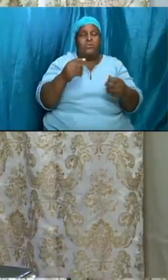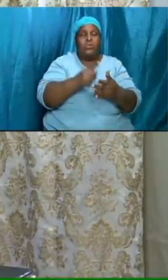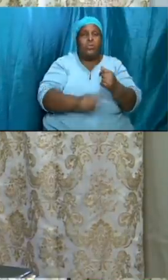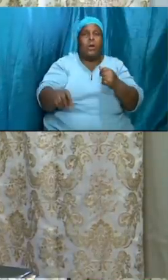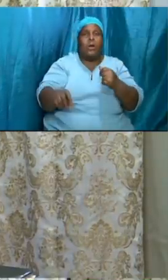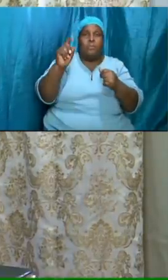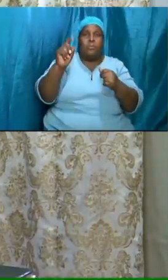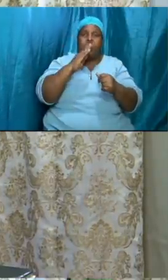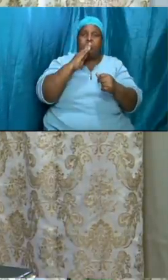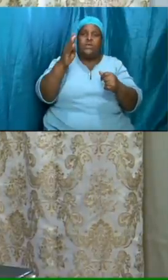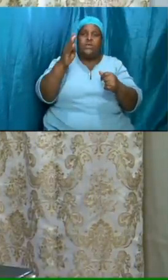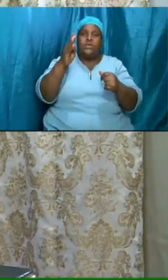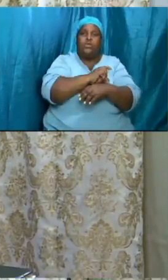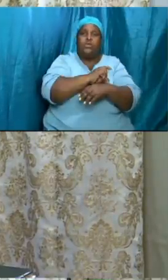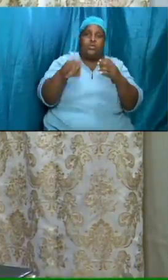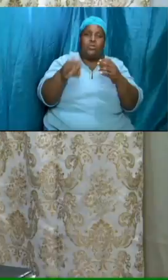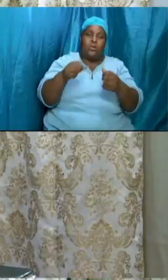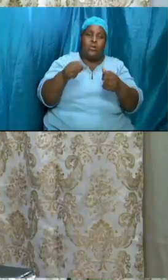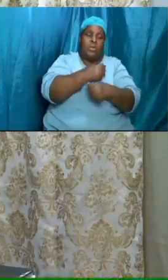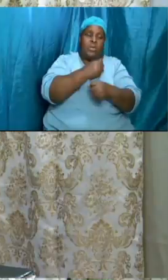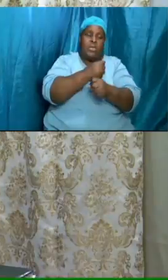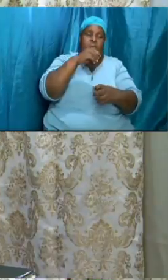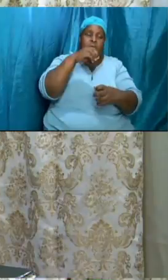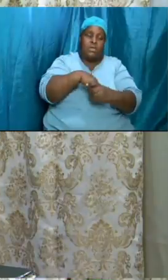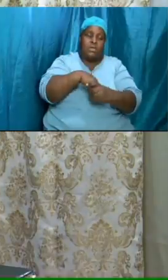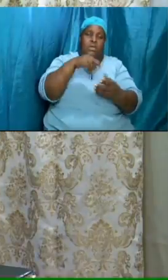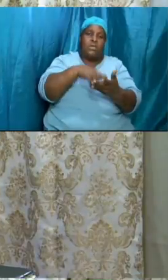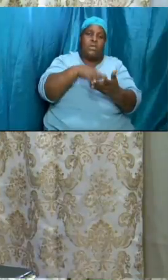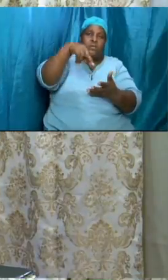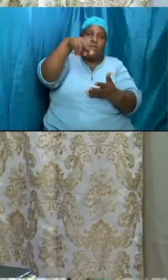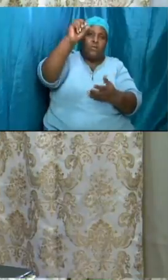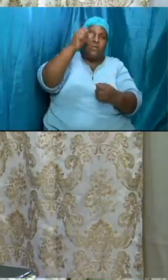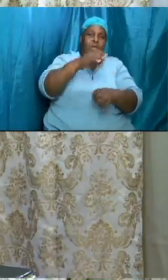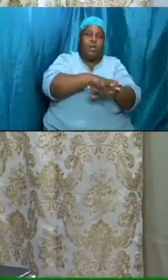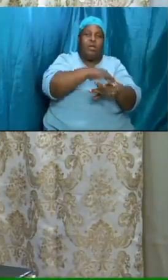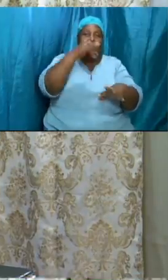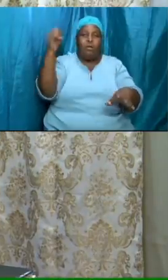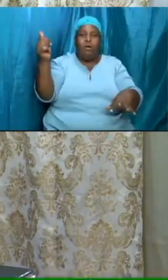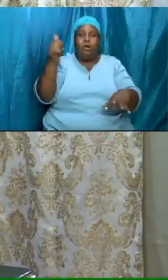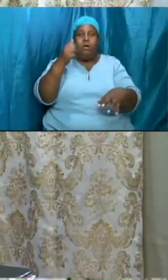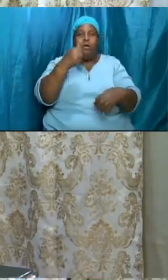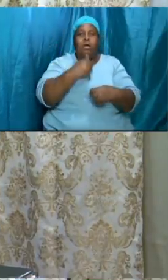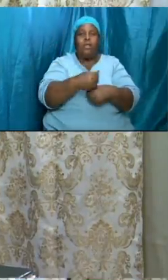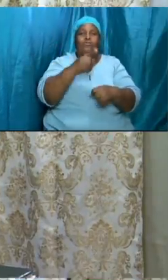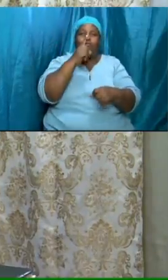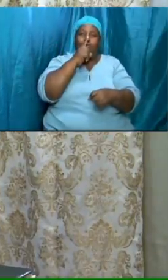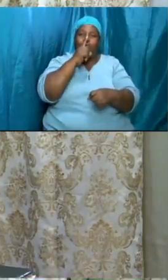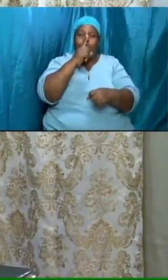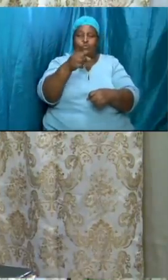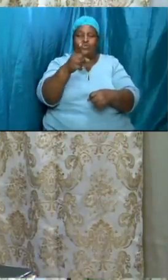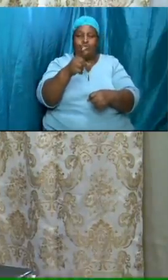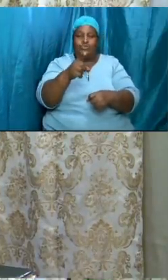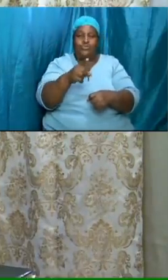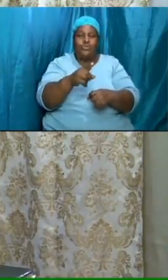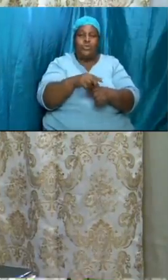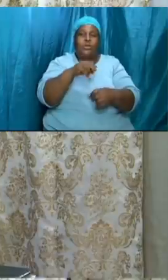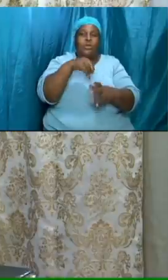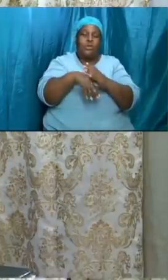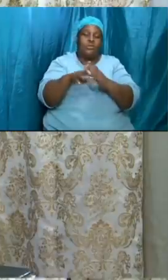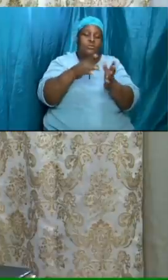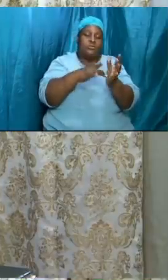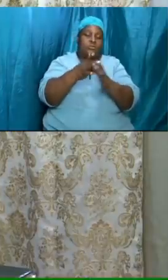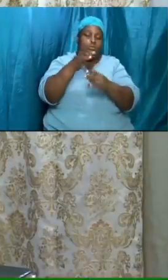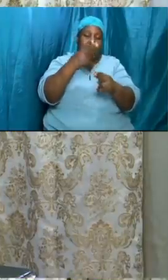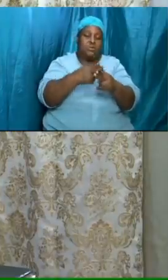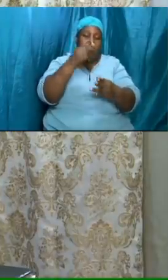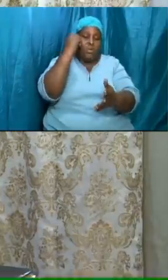make it in the rapture oh that's our calling and our election will be sure thank you jesus we give you thanks in jesus